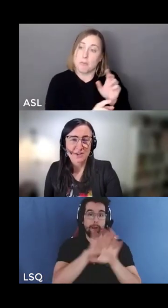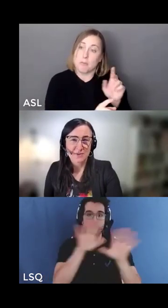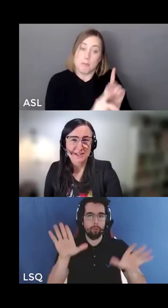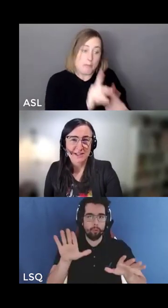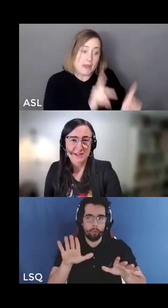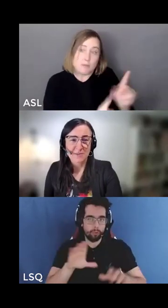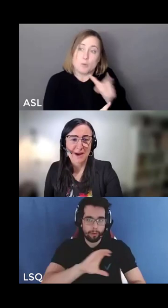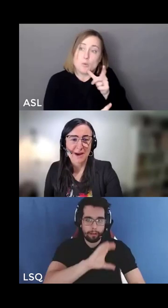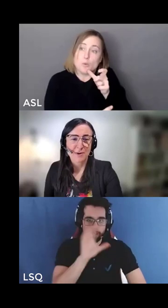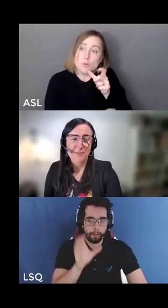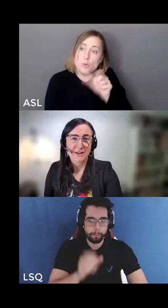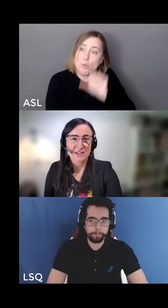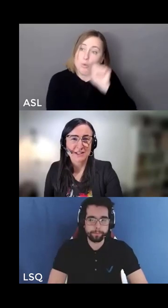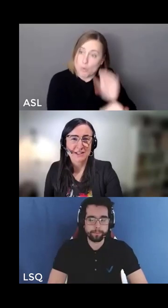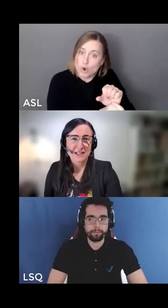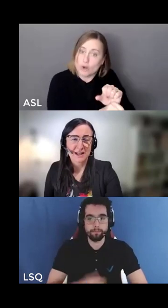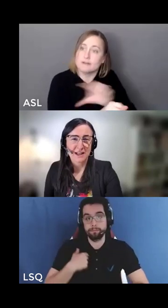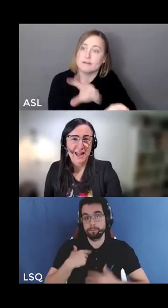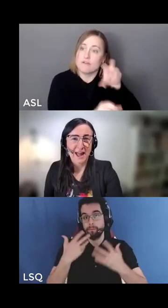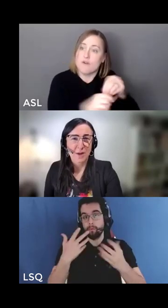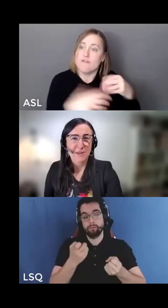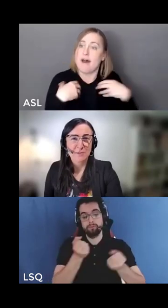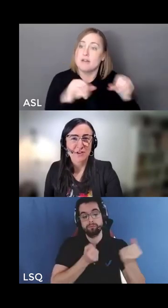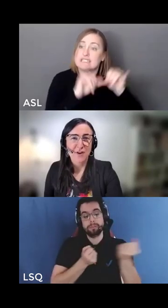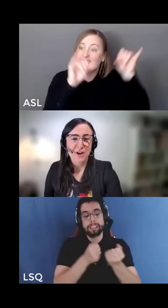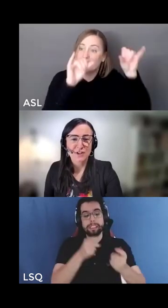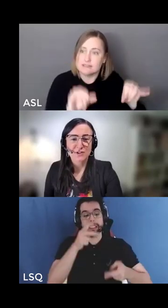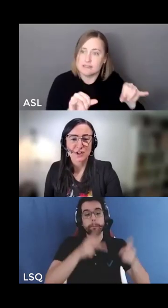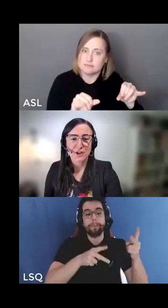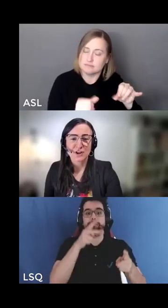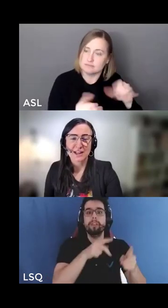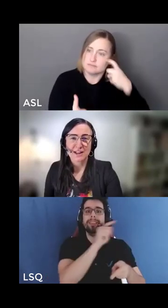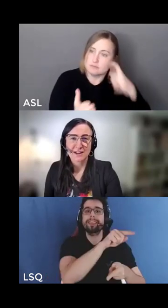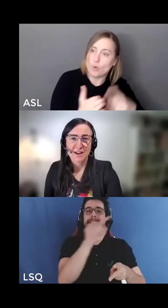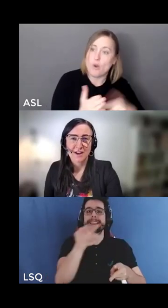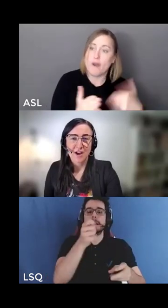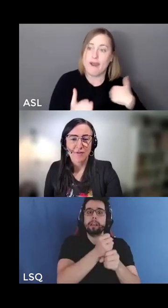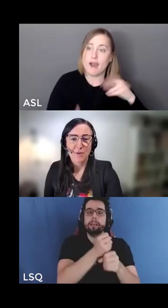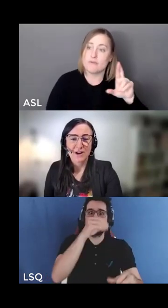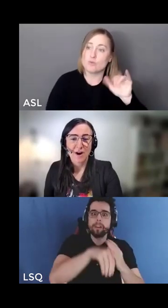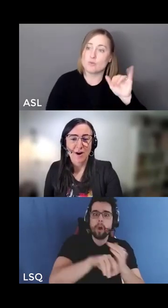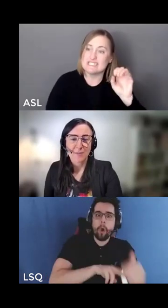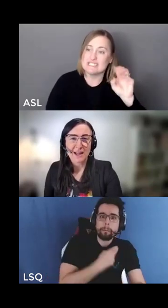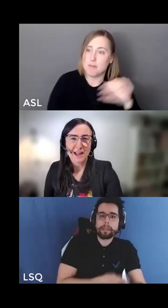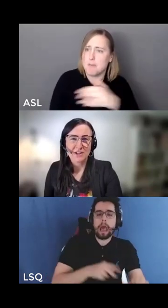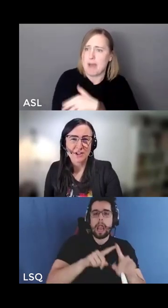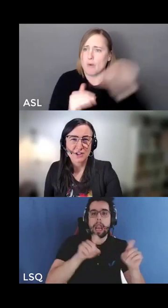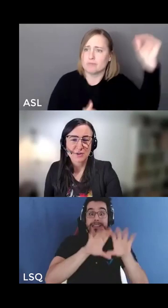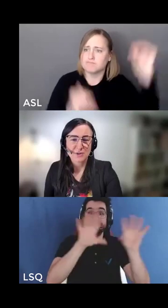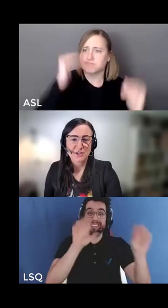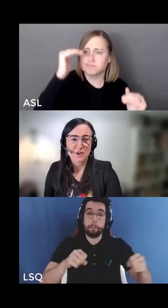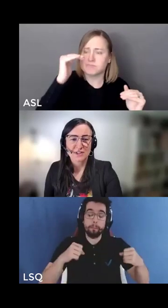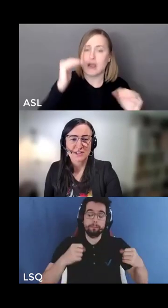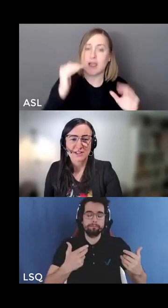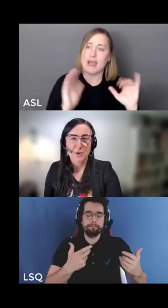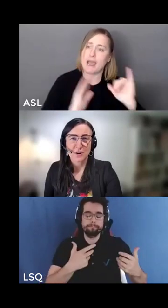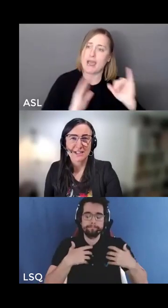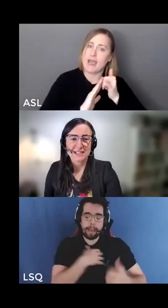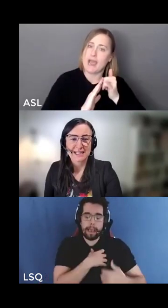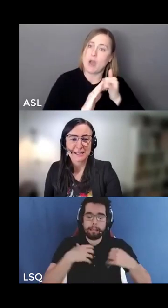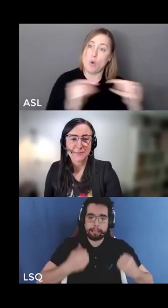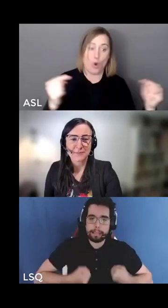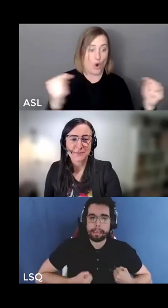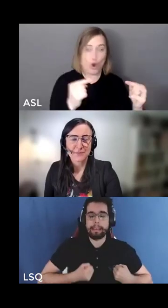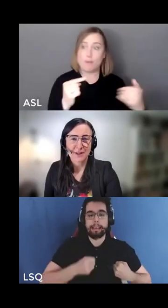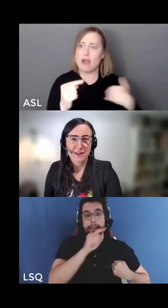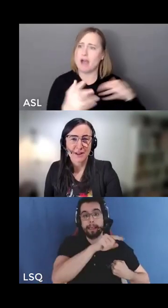address racism and power imbalances, help them to foster security, avoid harm and to distribute services according